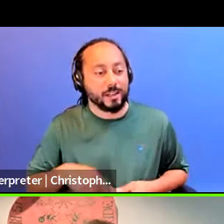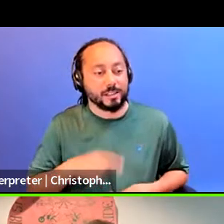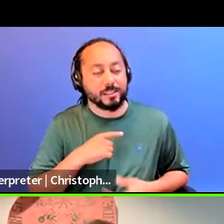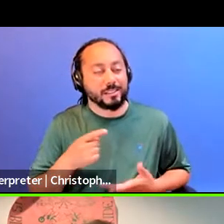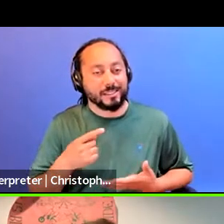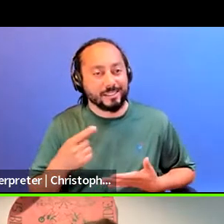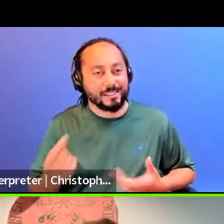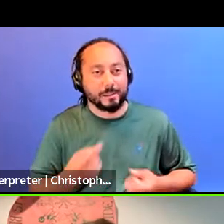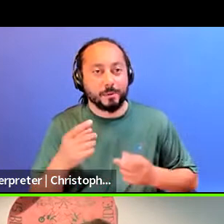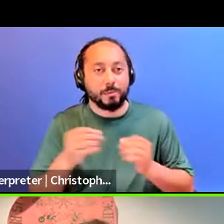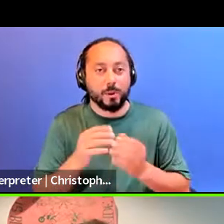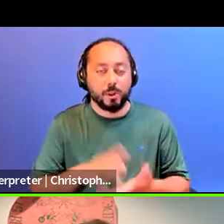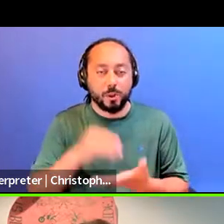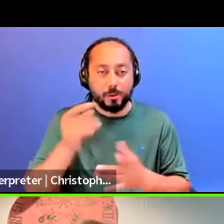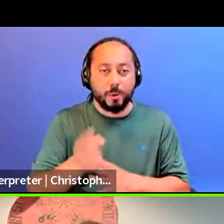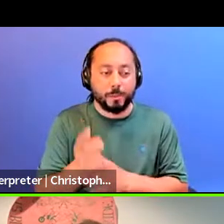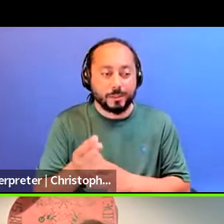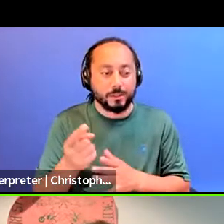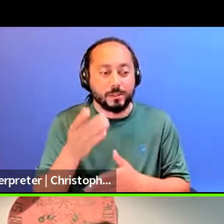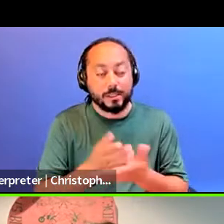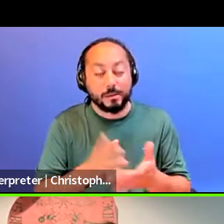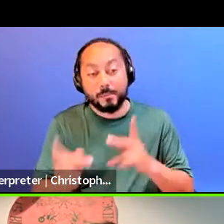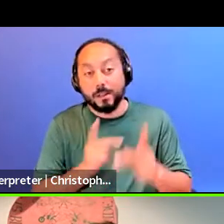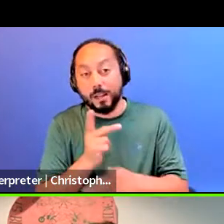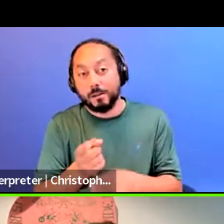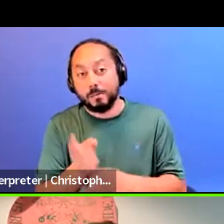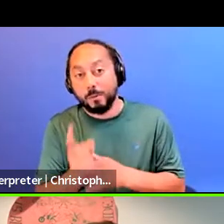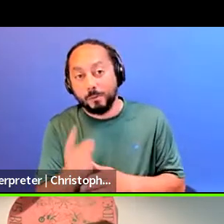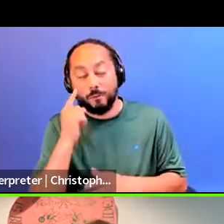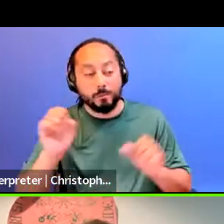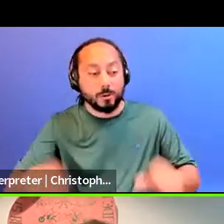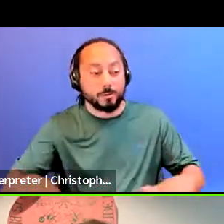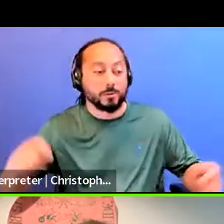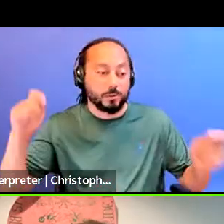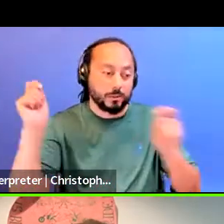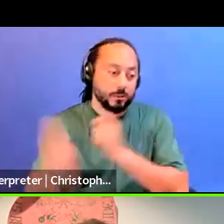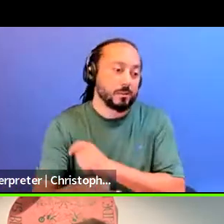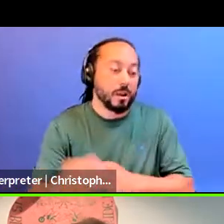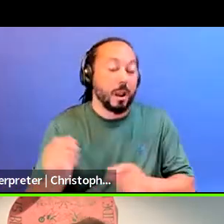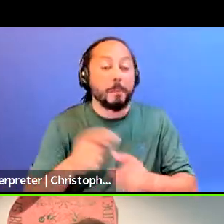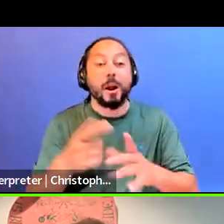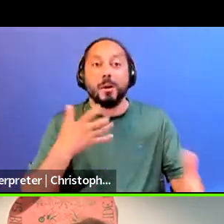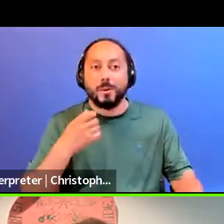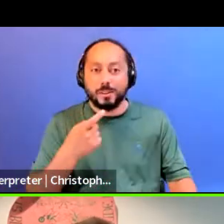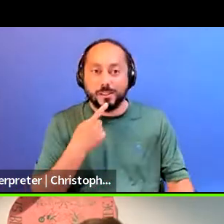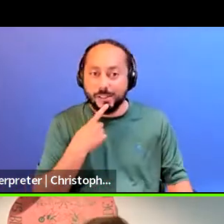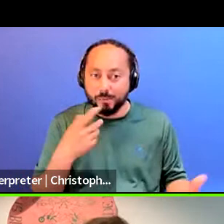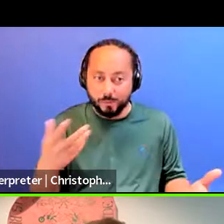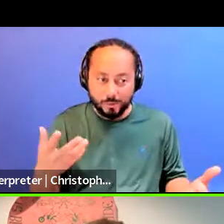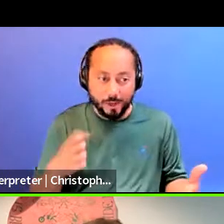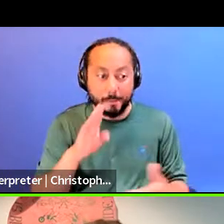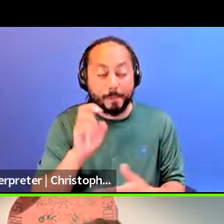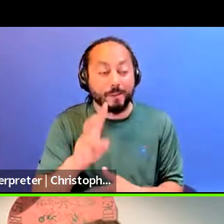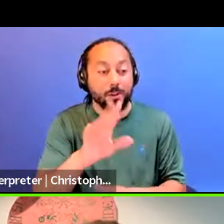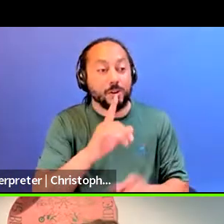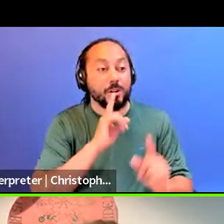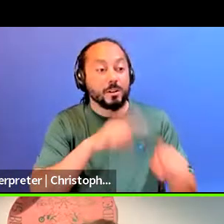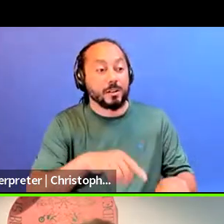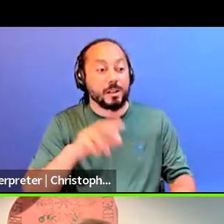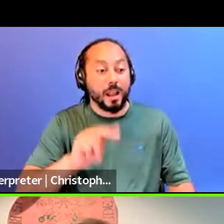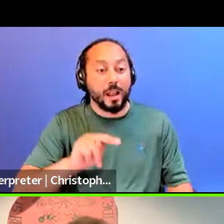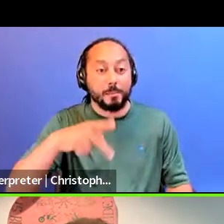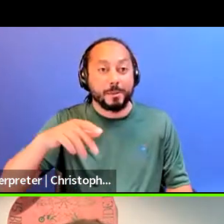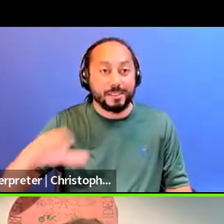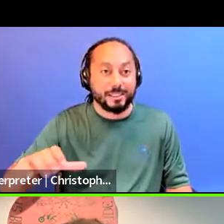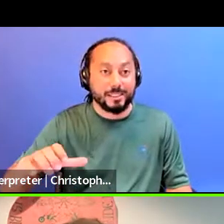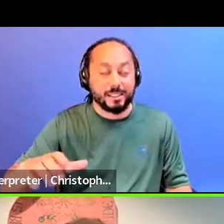moments and provide some, some kind of moments for possible, uh, transformation. But what I wanted to say, Beverly, your answer to that was NPCC abolitionist